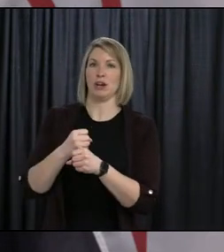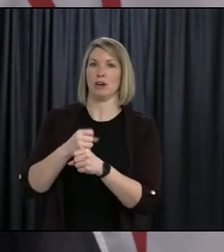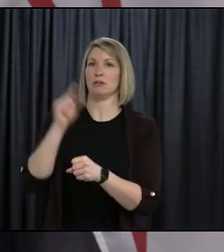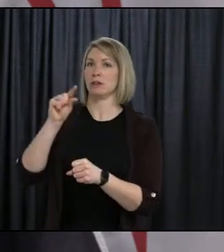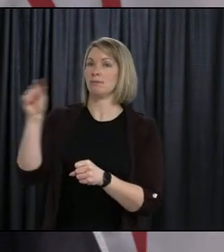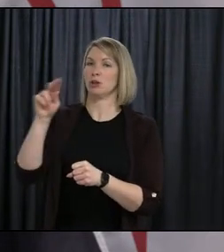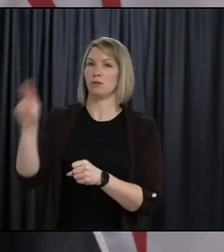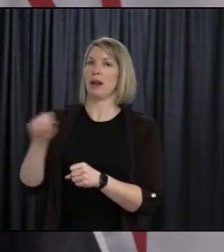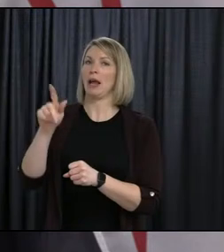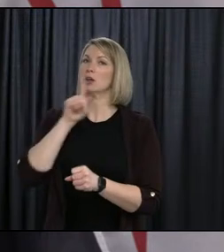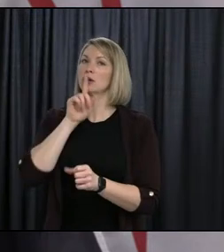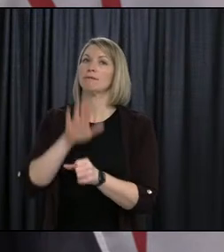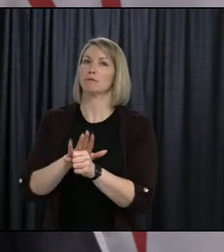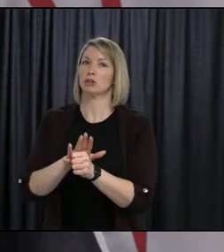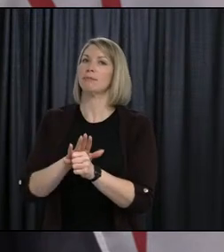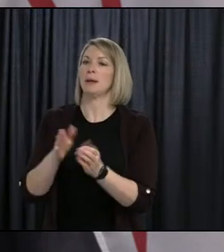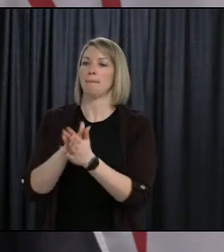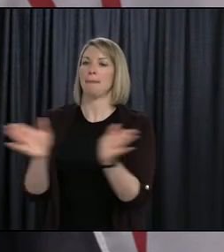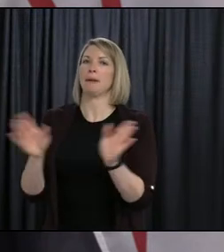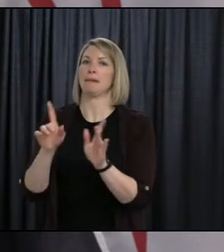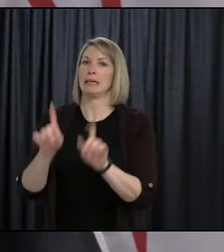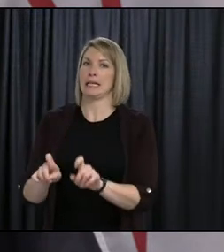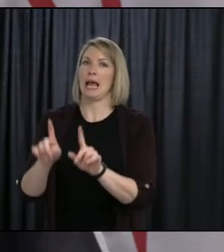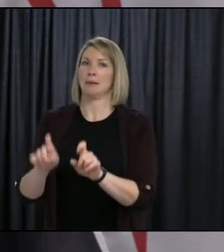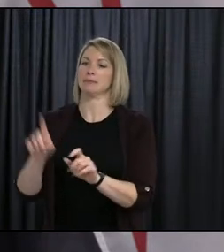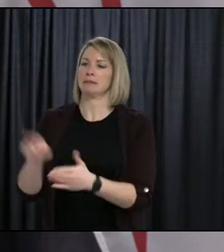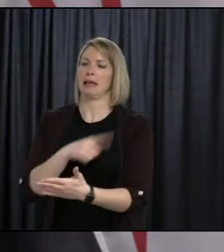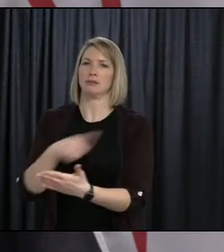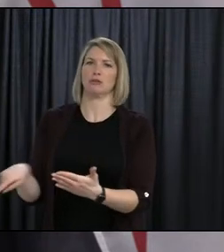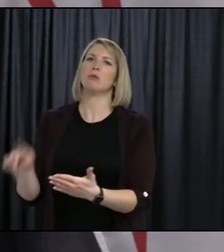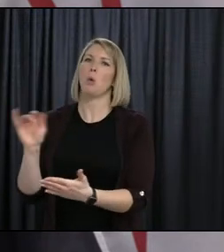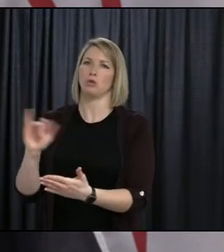well. So that that assists and gives us some latitude to maneuver.